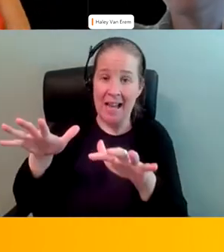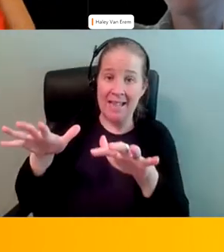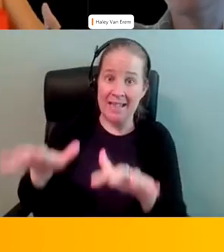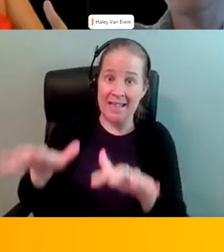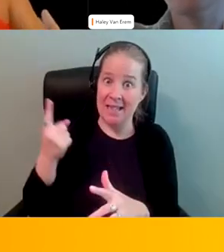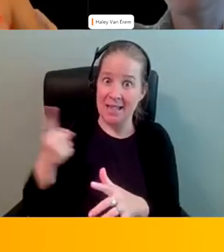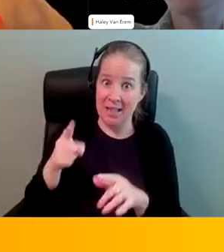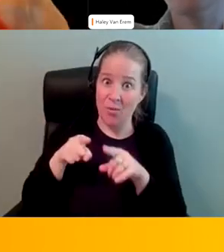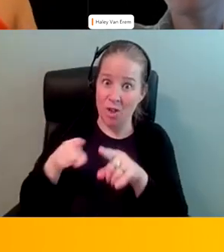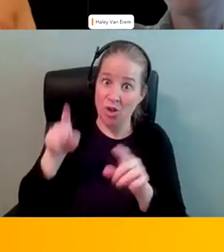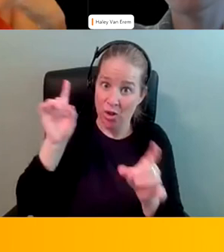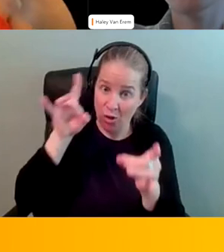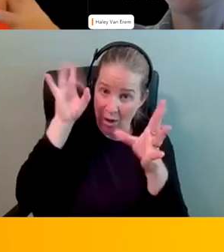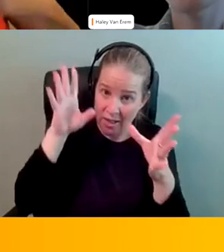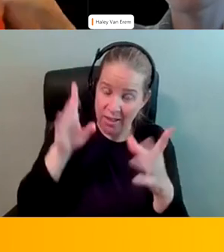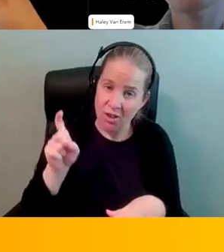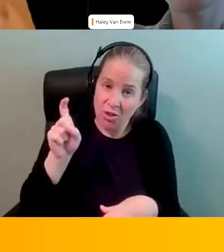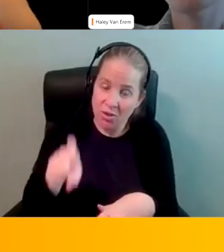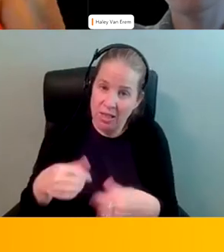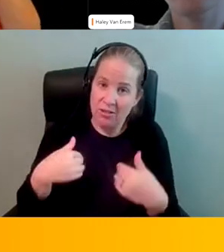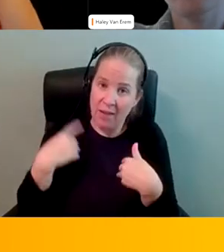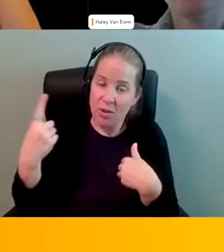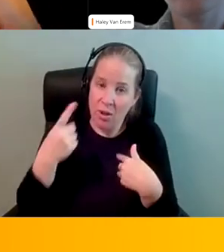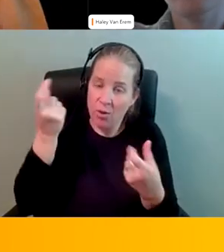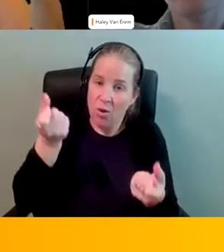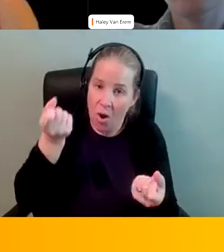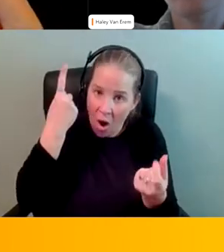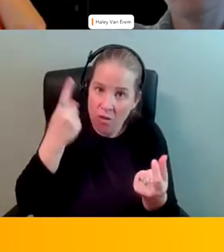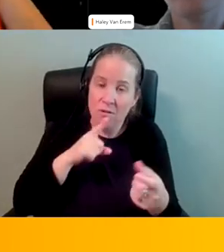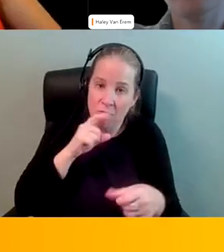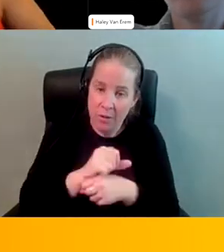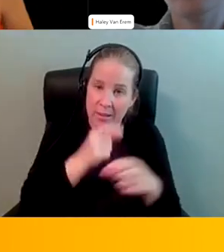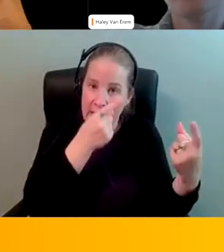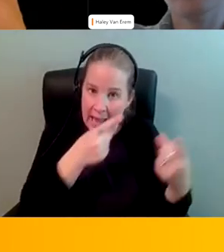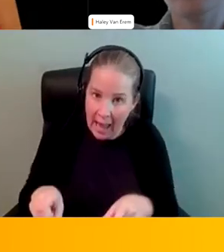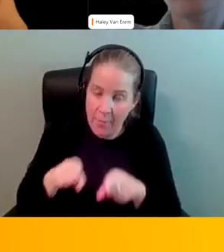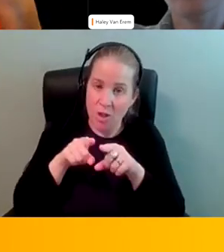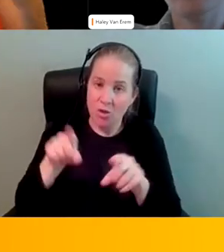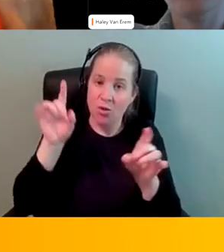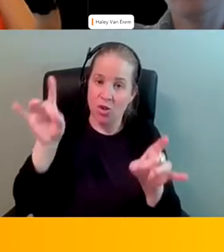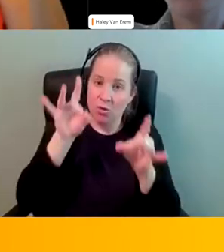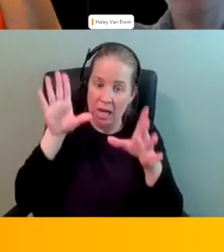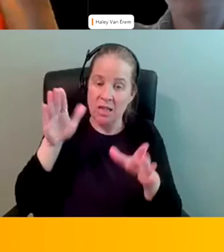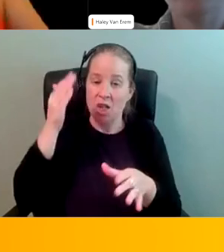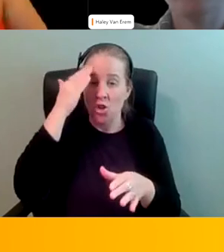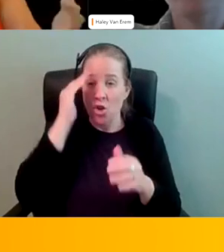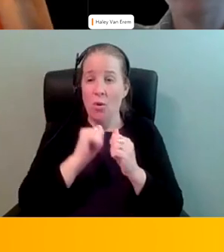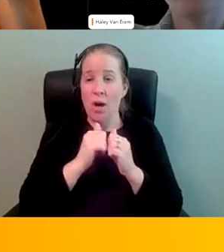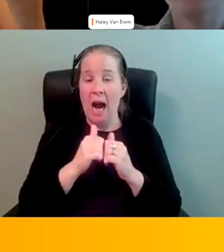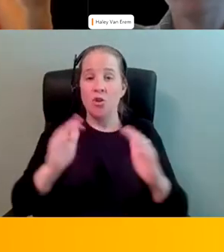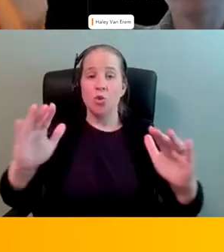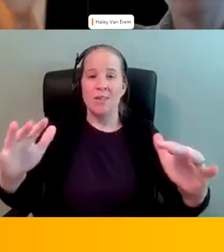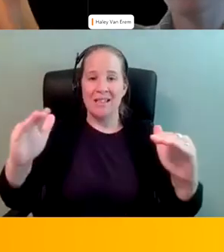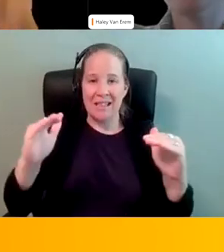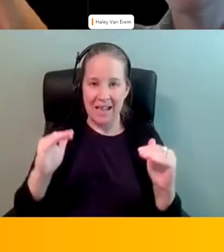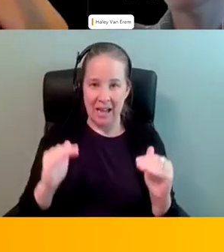like you need someone who understands what's actually happening in crisis they know how to de-escalate